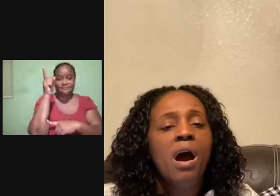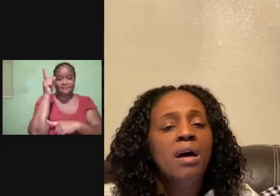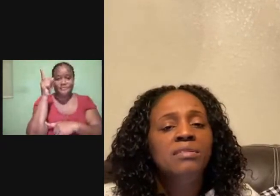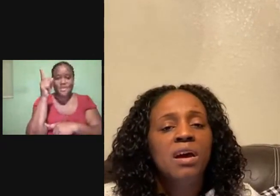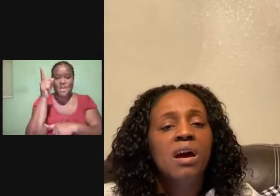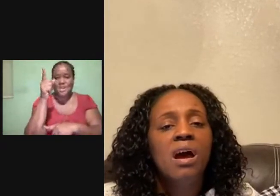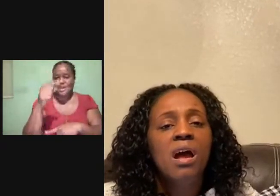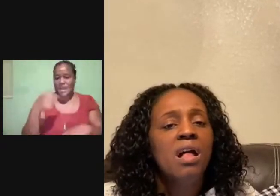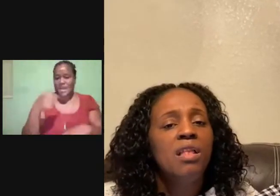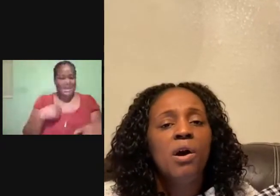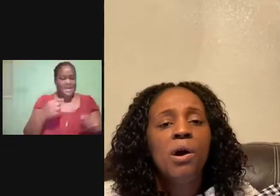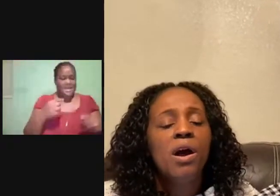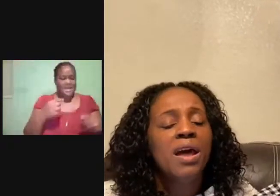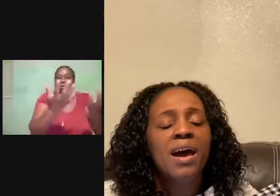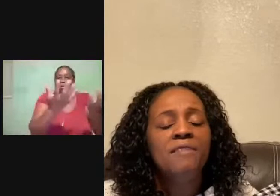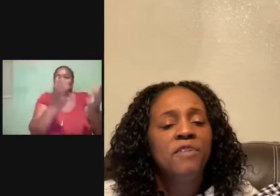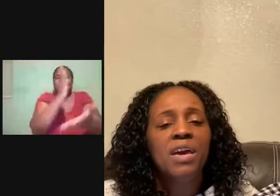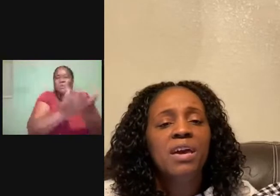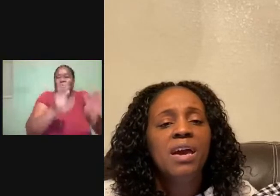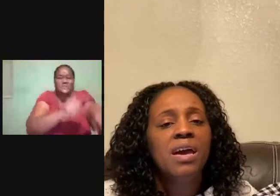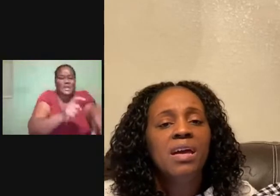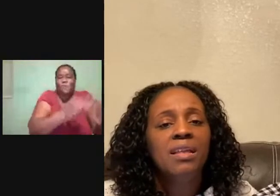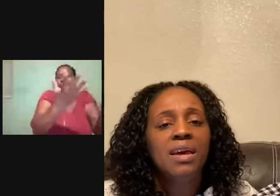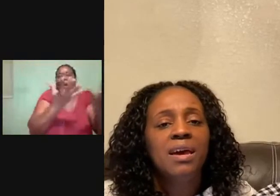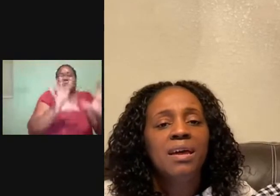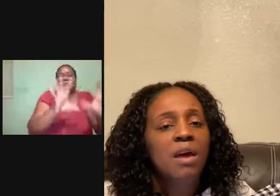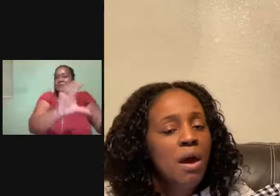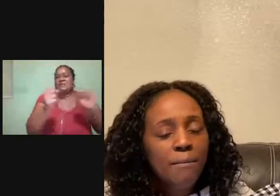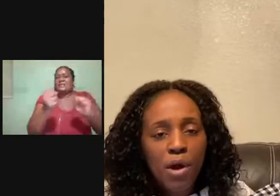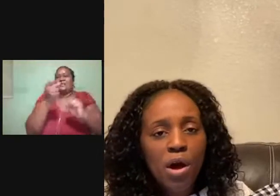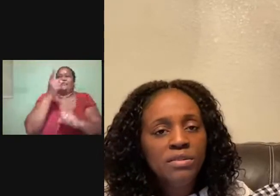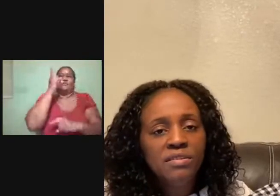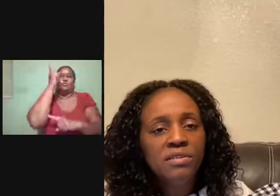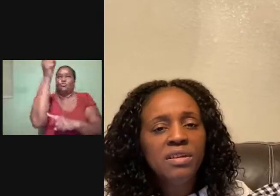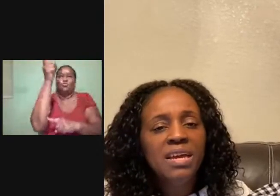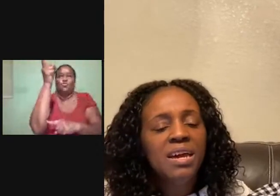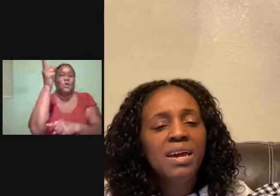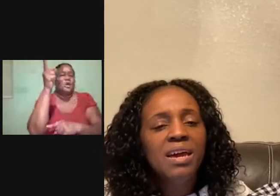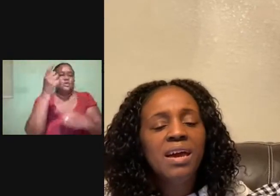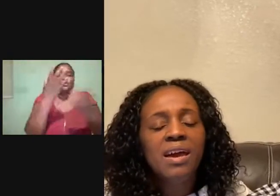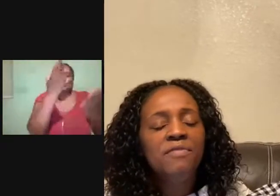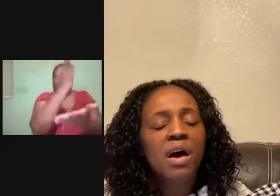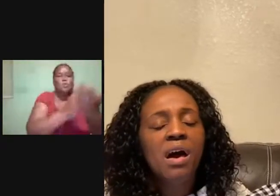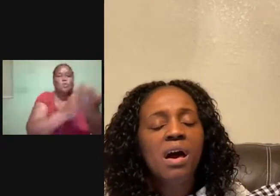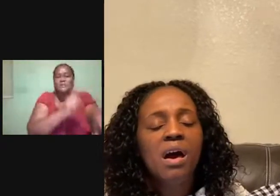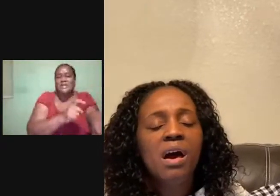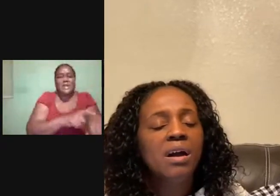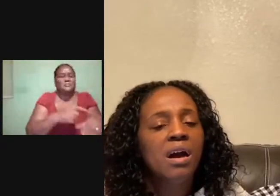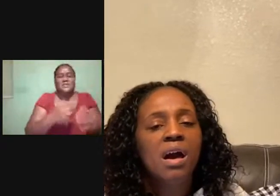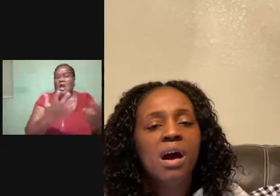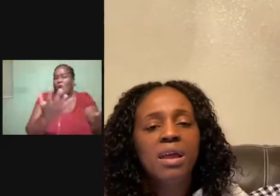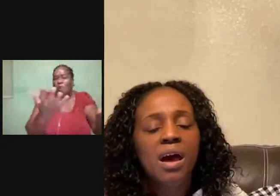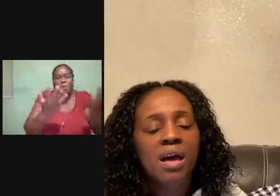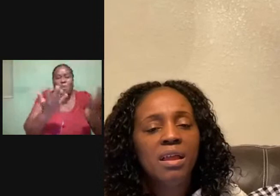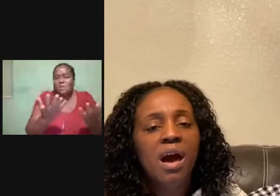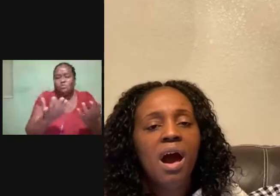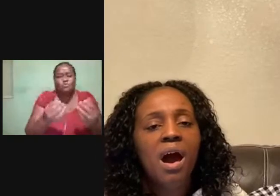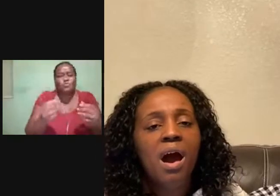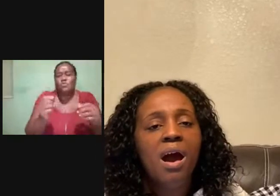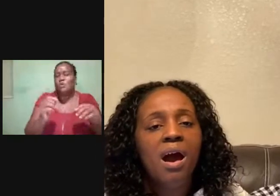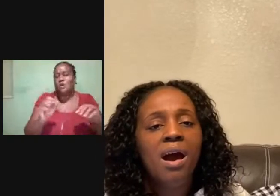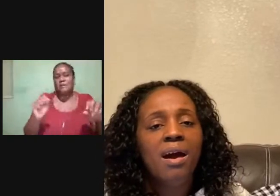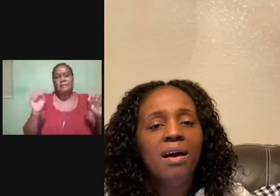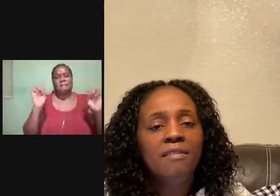wander, Lord, I feel it. Prone to wander, the God I